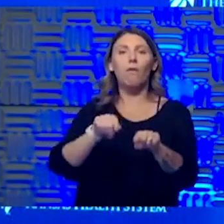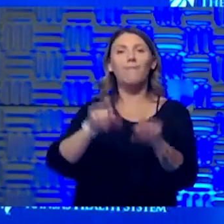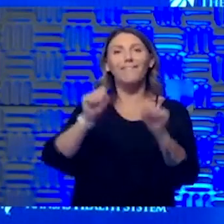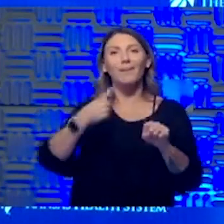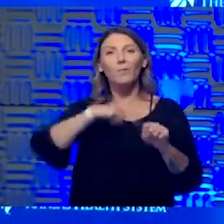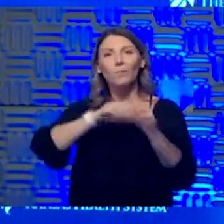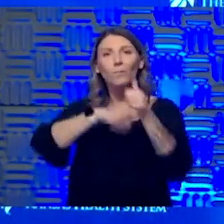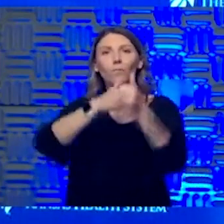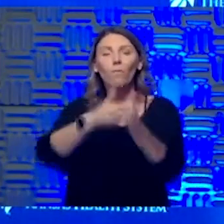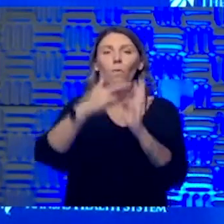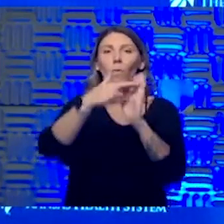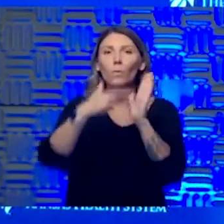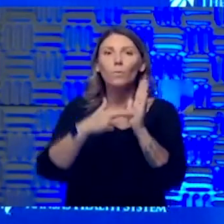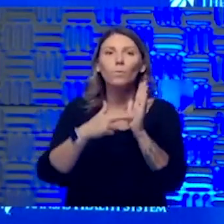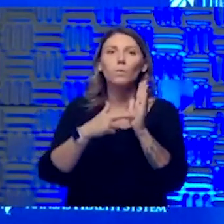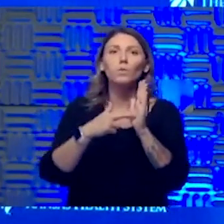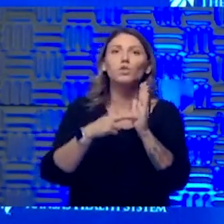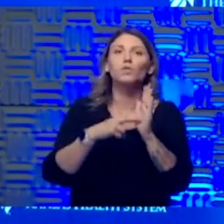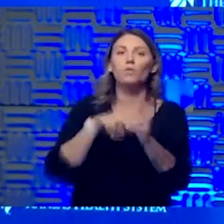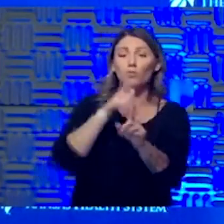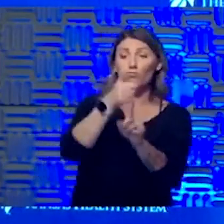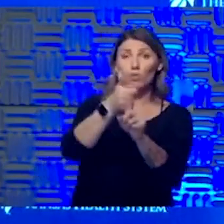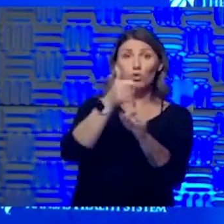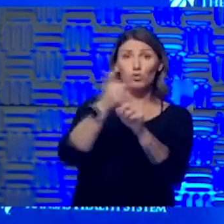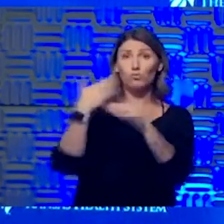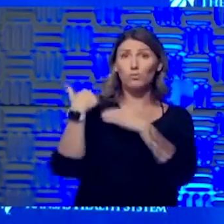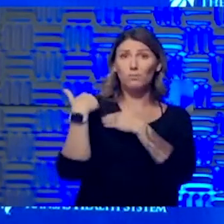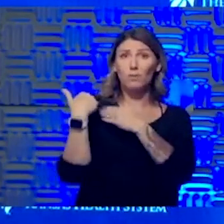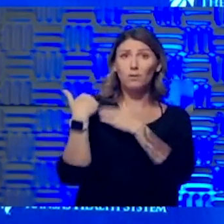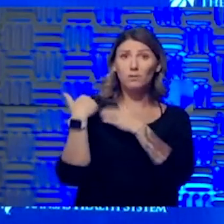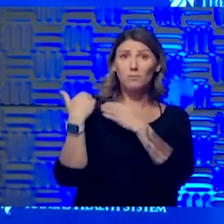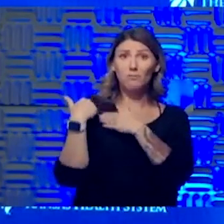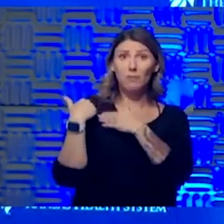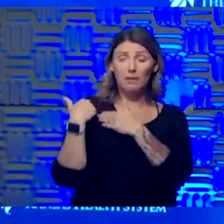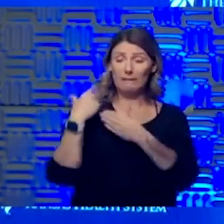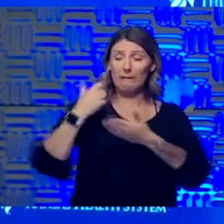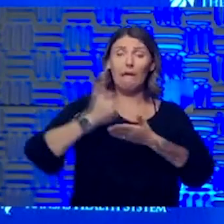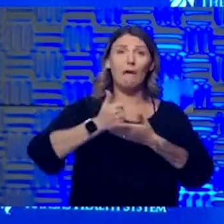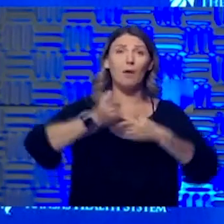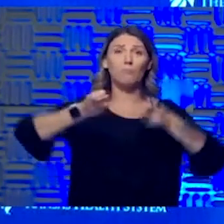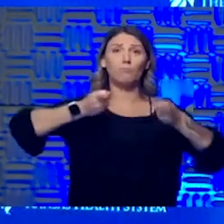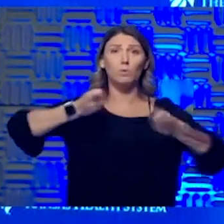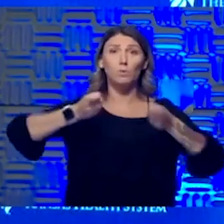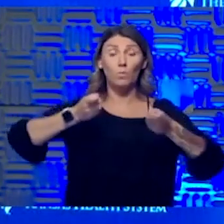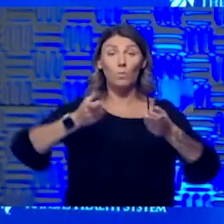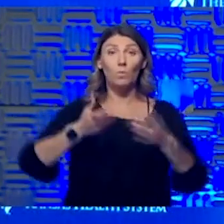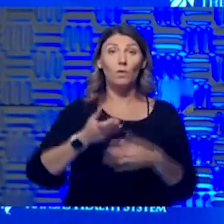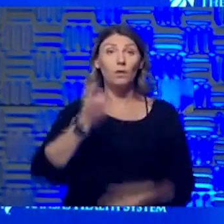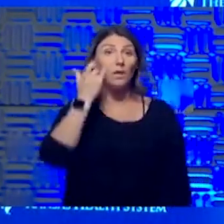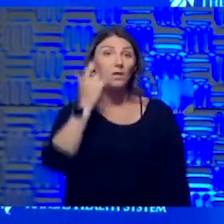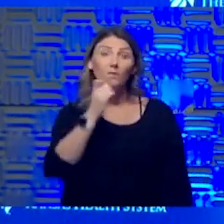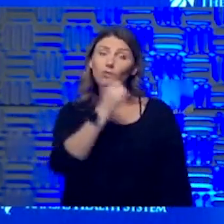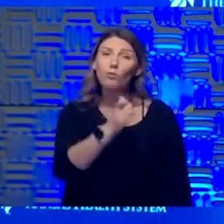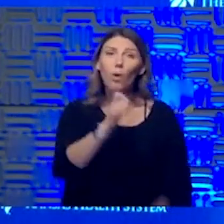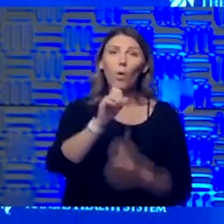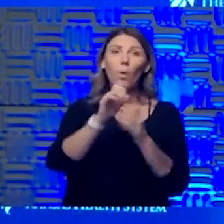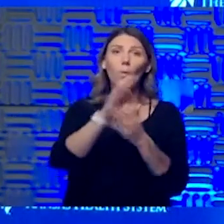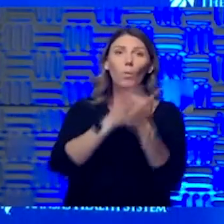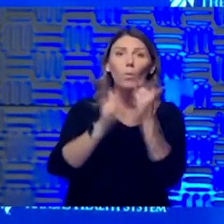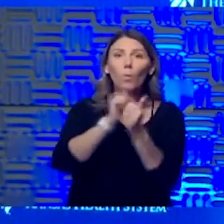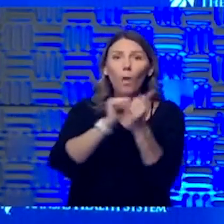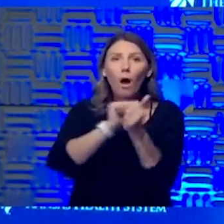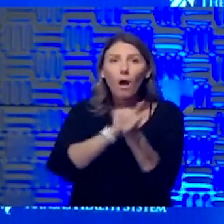follow the rules of personal responsibility that will help us control this? If we don't wash our hands, if we